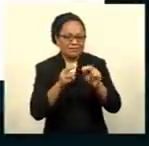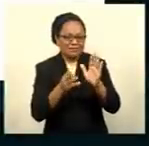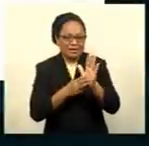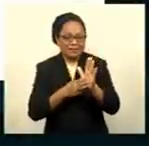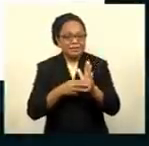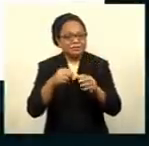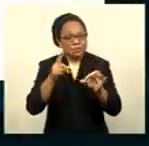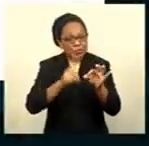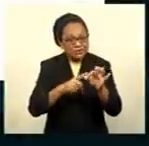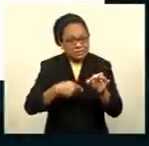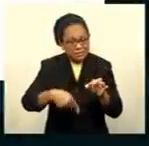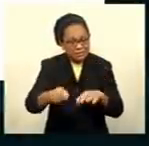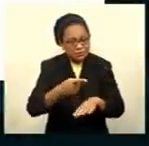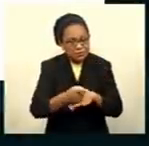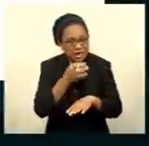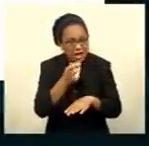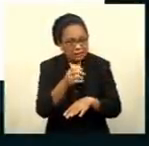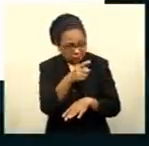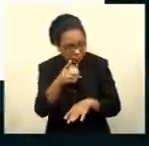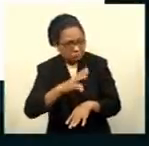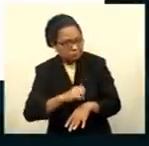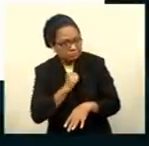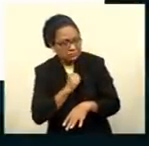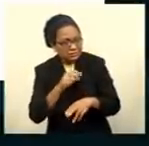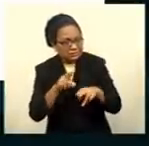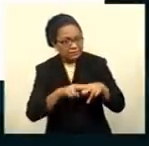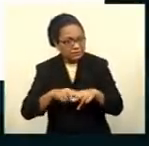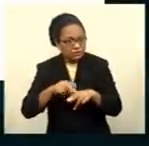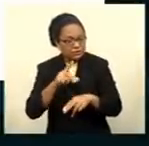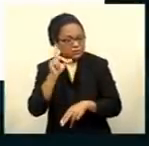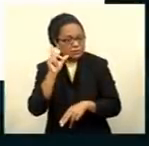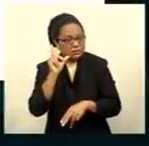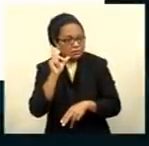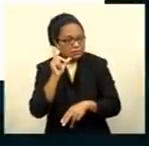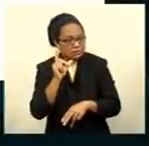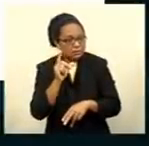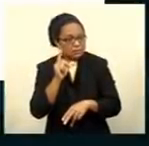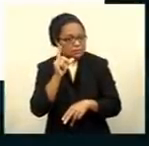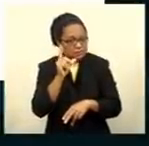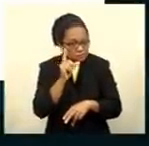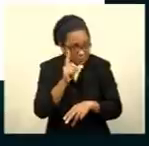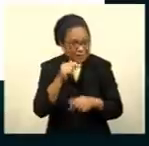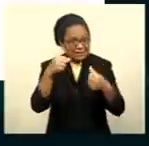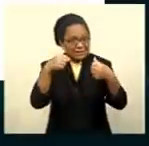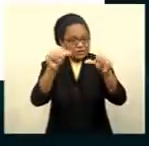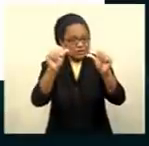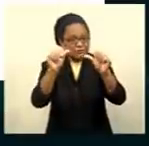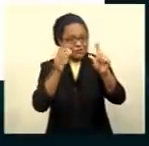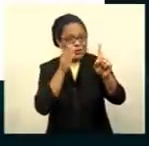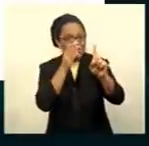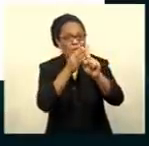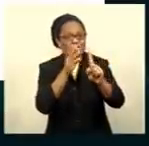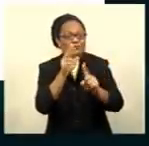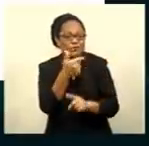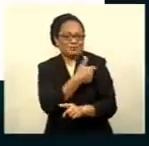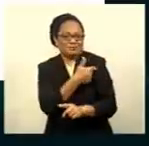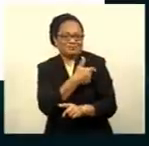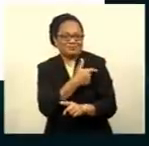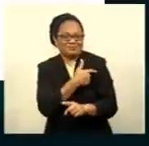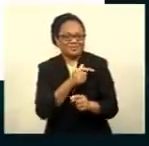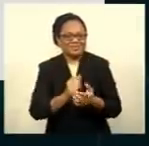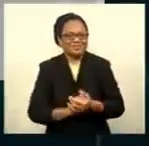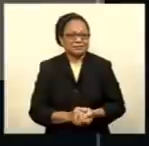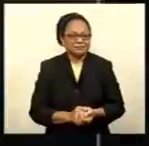week we're asking, are you confident that Fiji will meet its October vaccination deadline? Visit our website to take part.